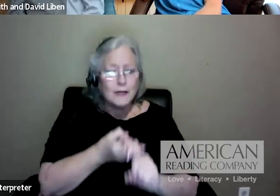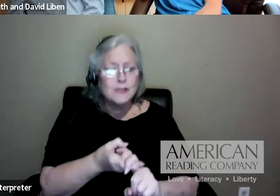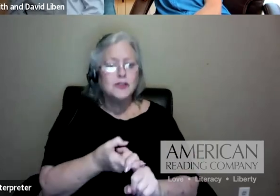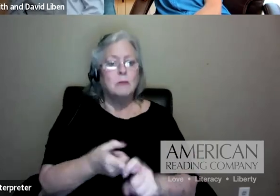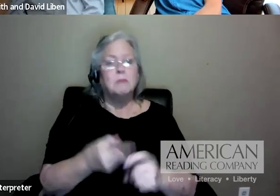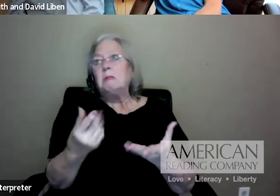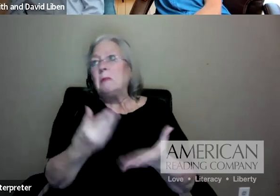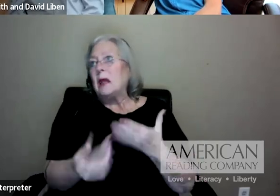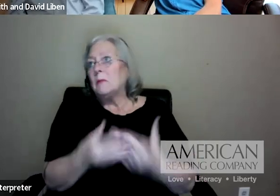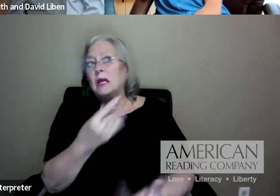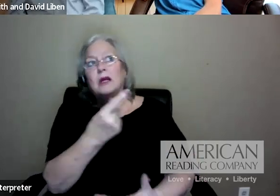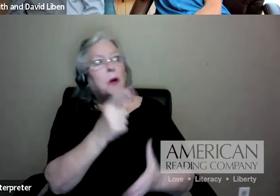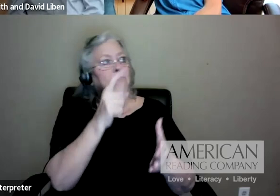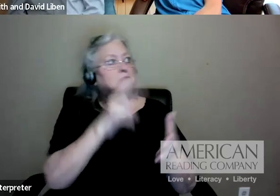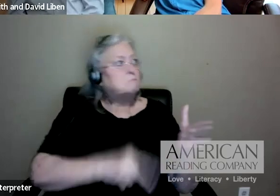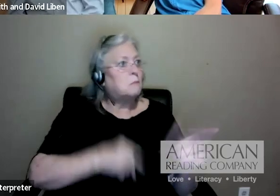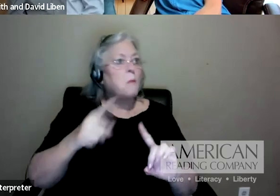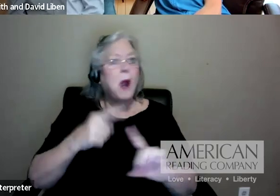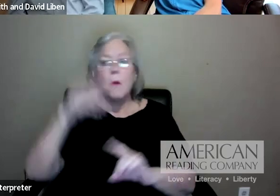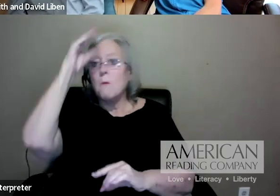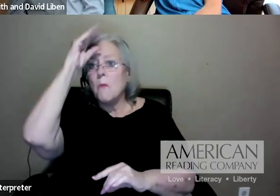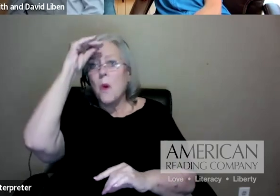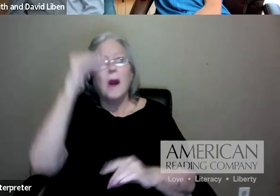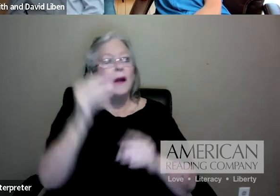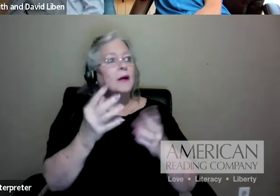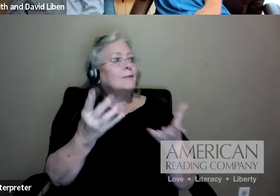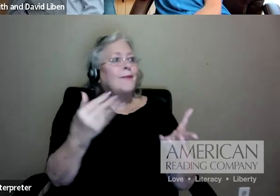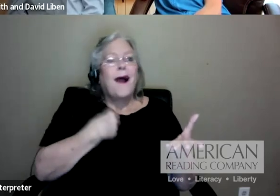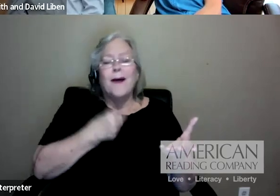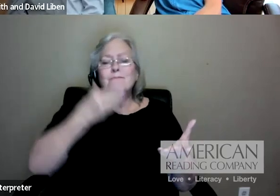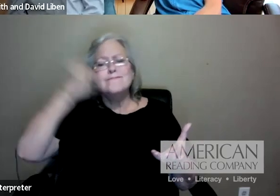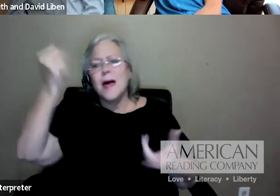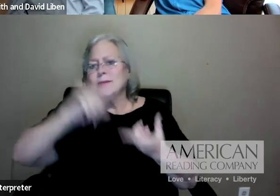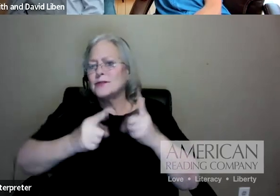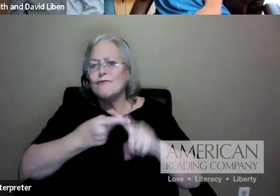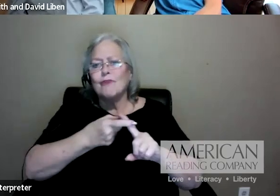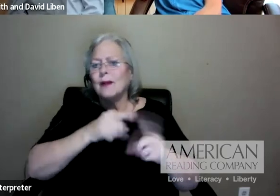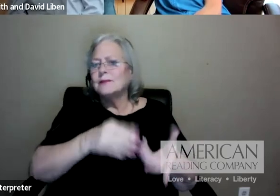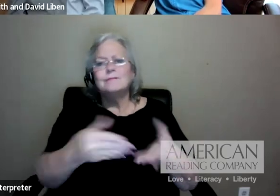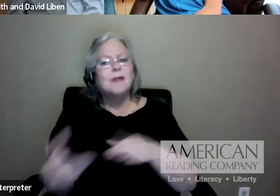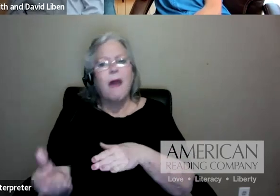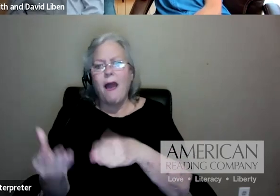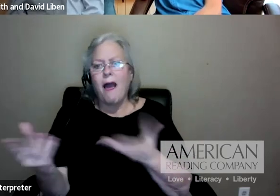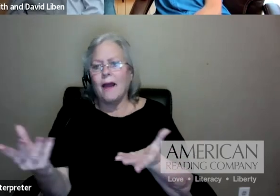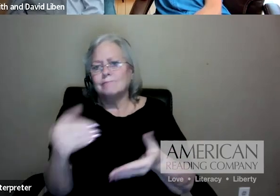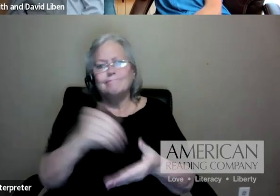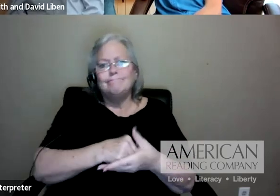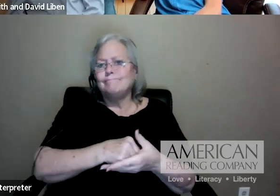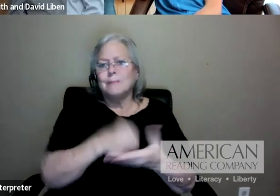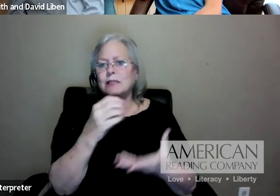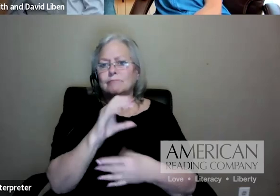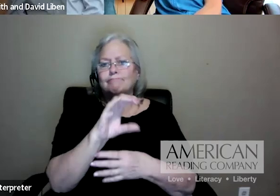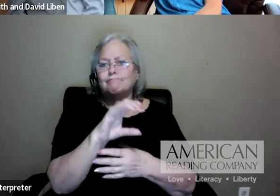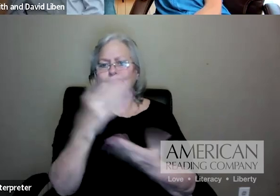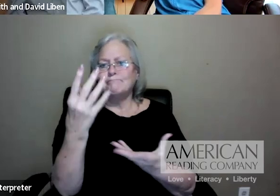best friend in a terrible accident in fourth grade. And that could have taken place outside of Chicago. And the